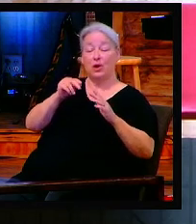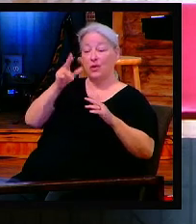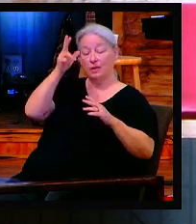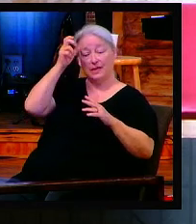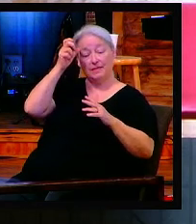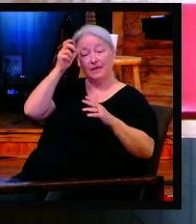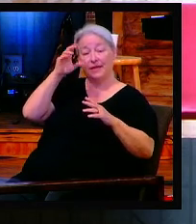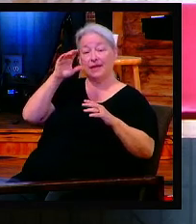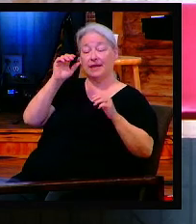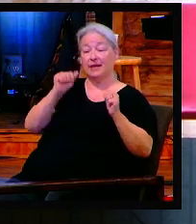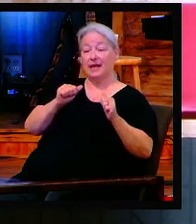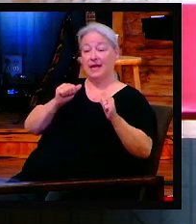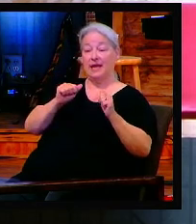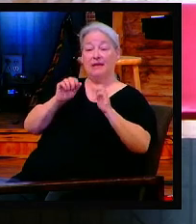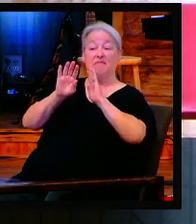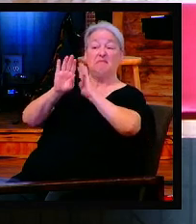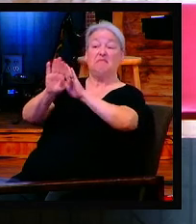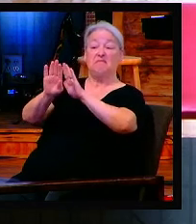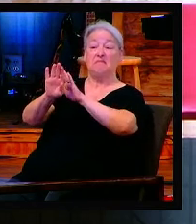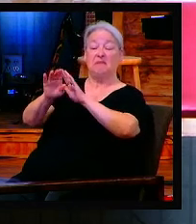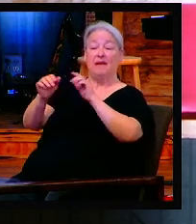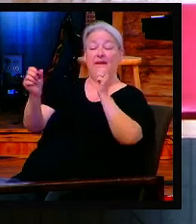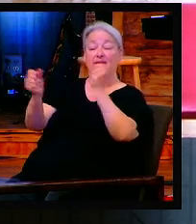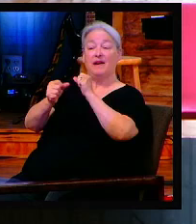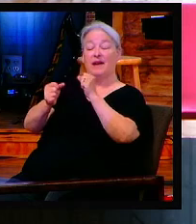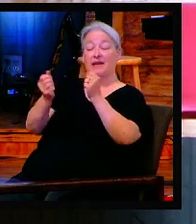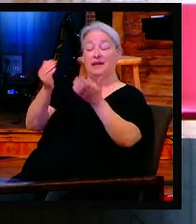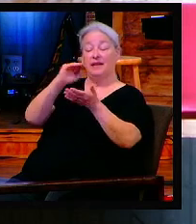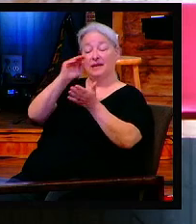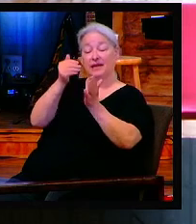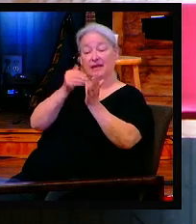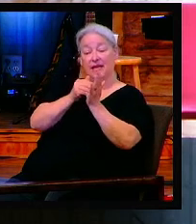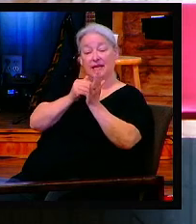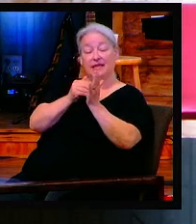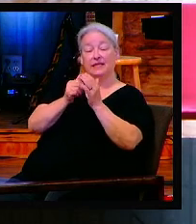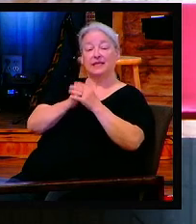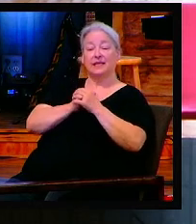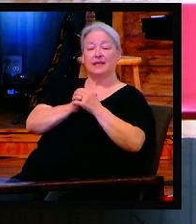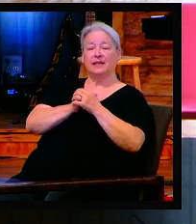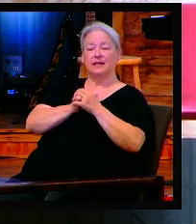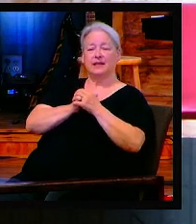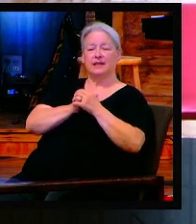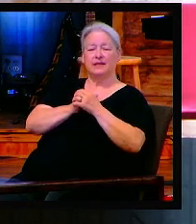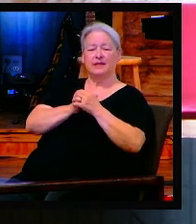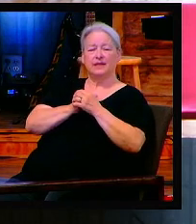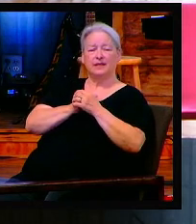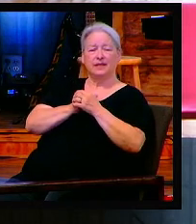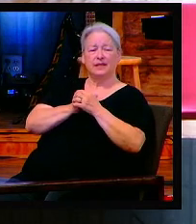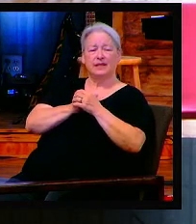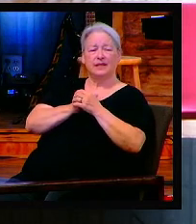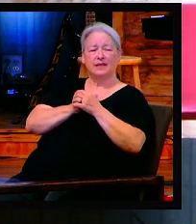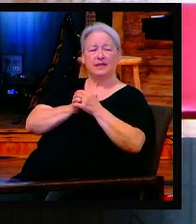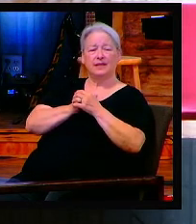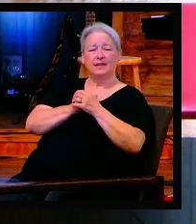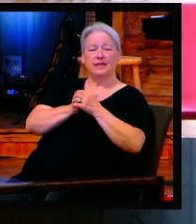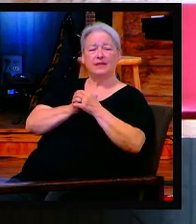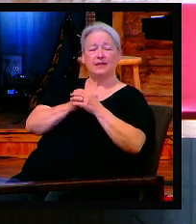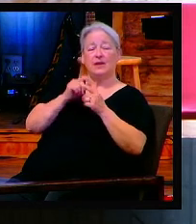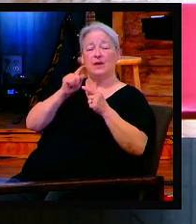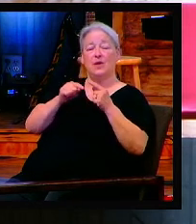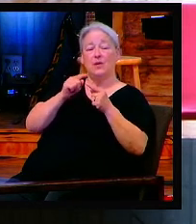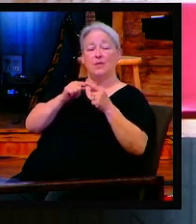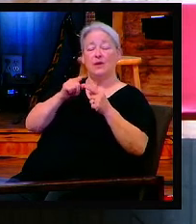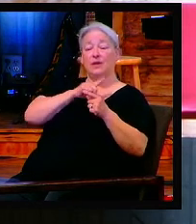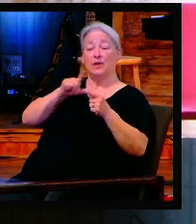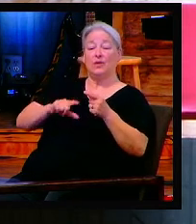No leavened bread shall be eaten. Verse 4. On this day you are going out in the month of Abib. And it shall be when the Lord